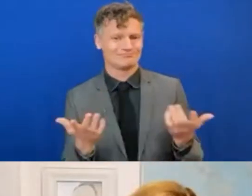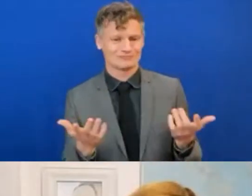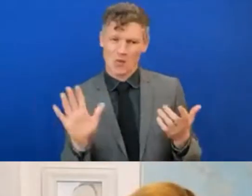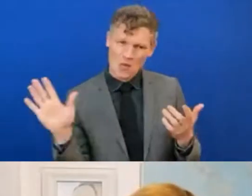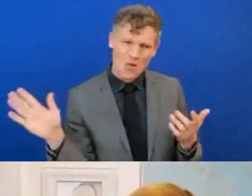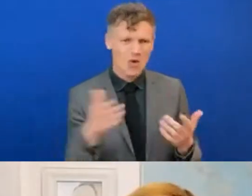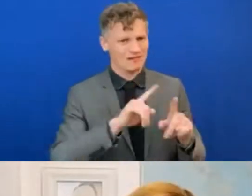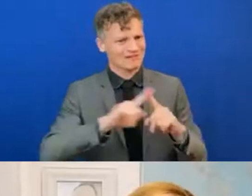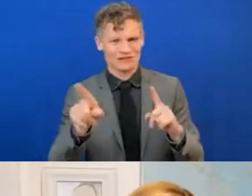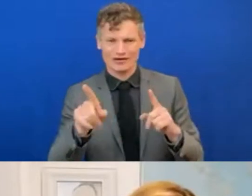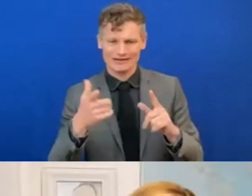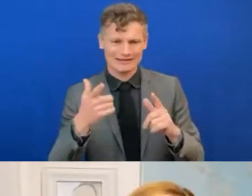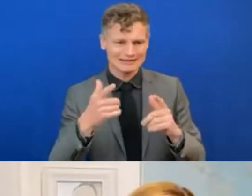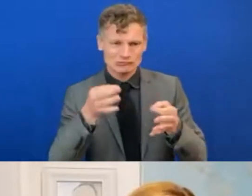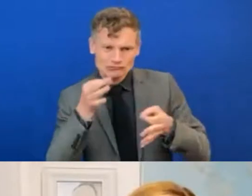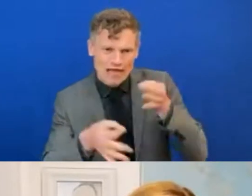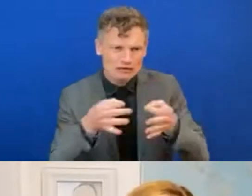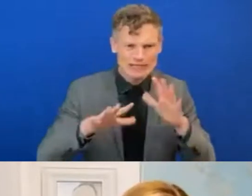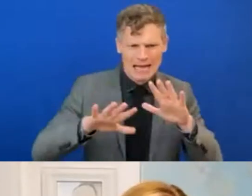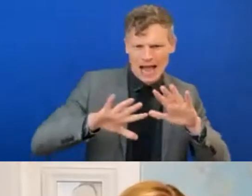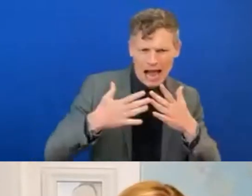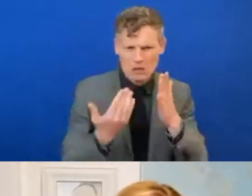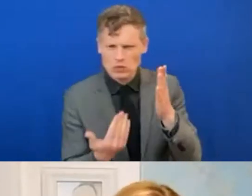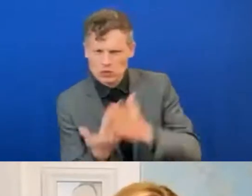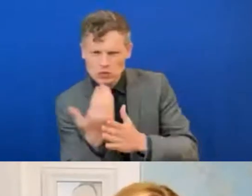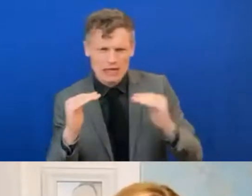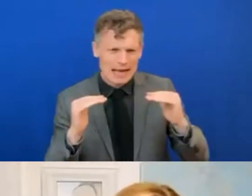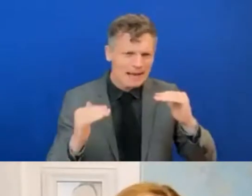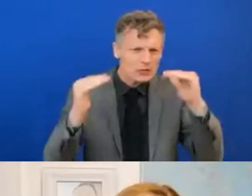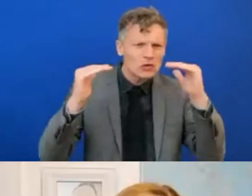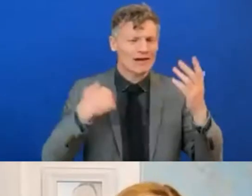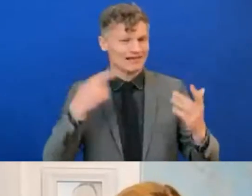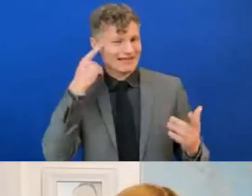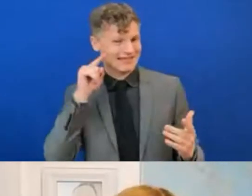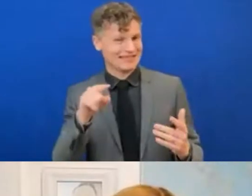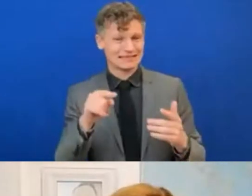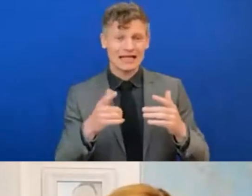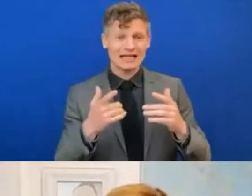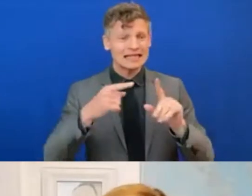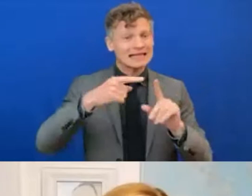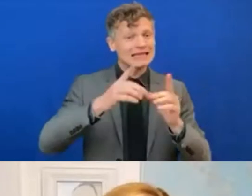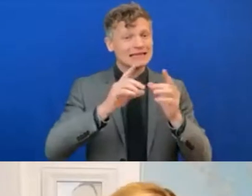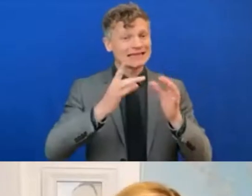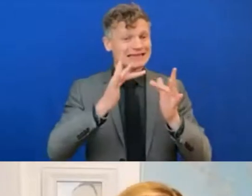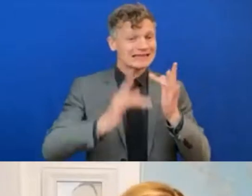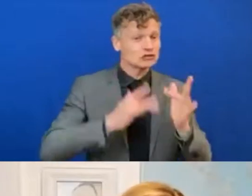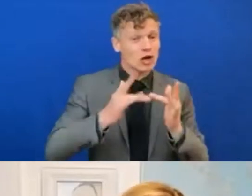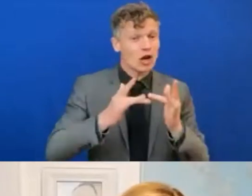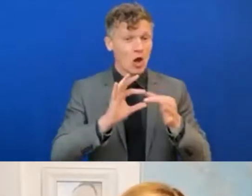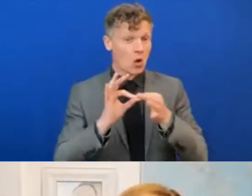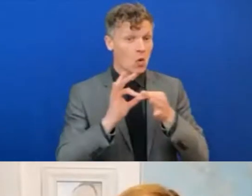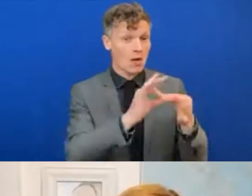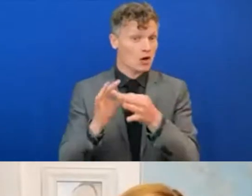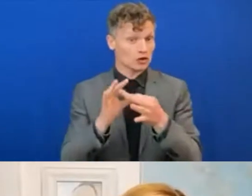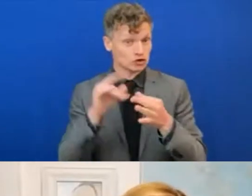advancing with the launch of the Digital Cooperation Roadmap. Of course, for the ITU partnership, I think